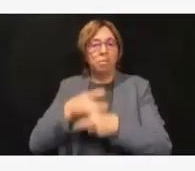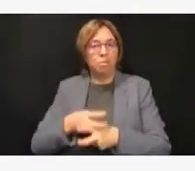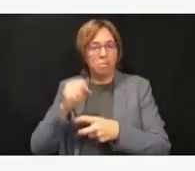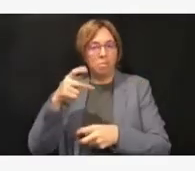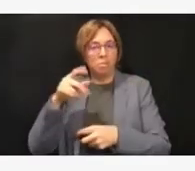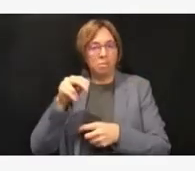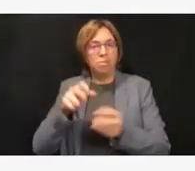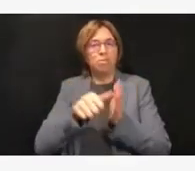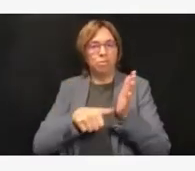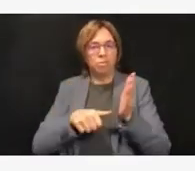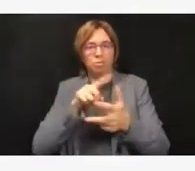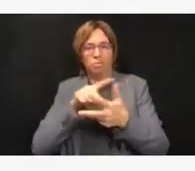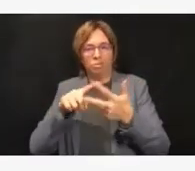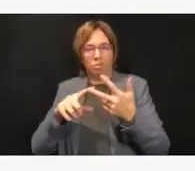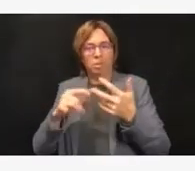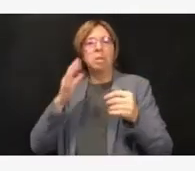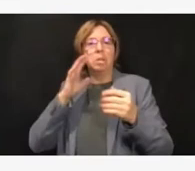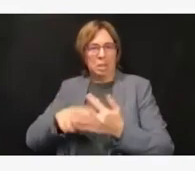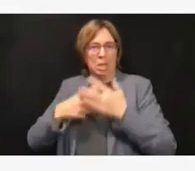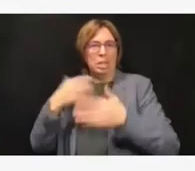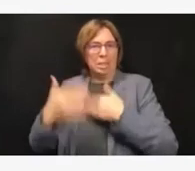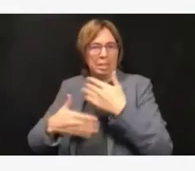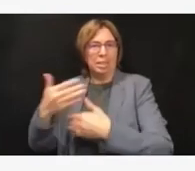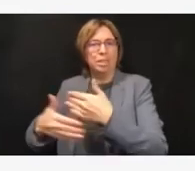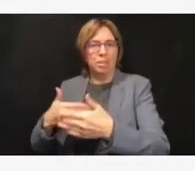Director Jepsen, are gratitude.